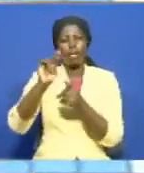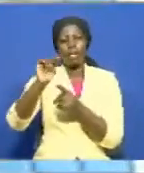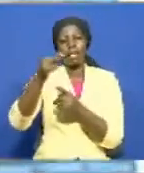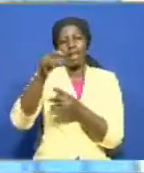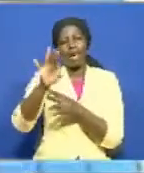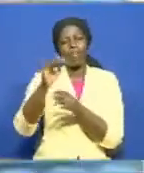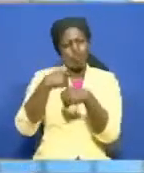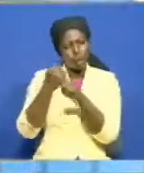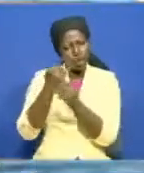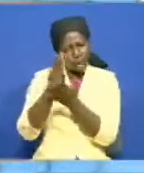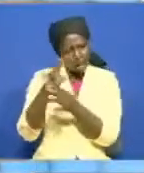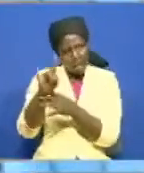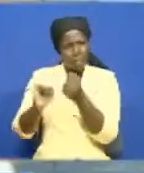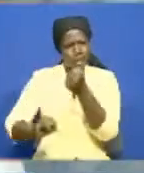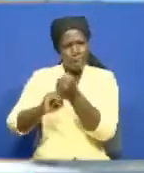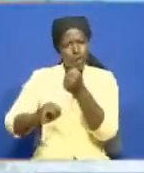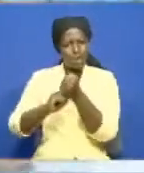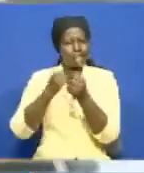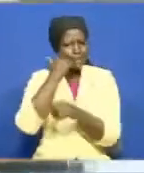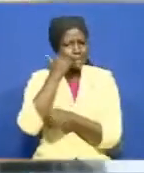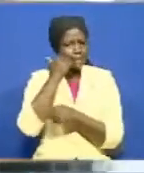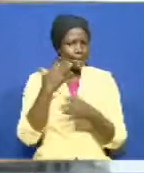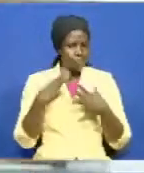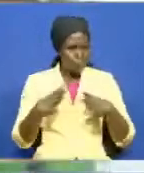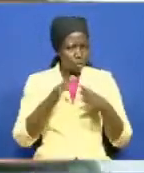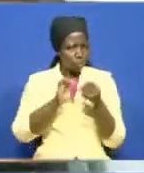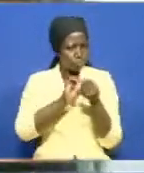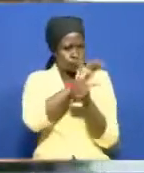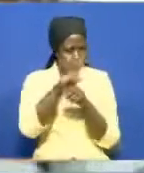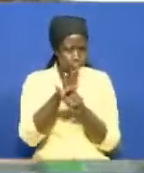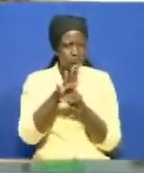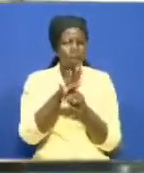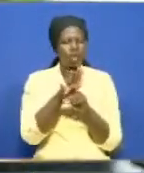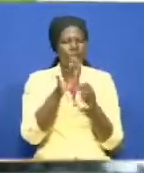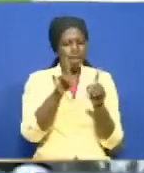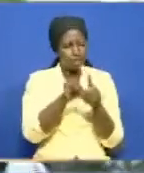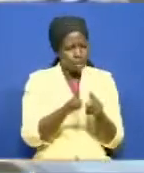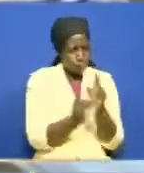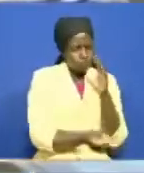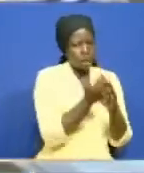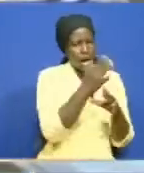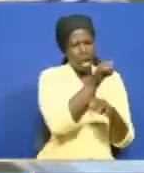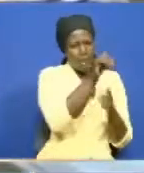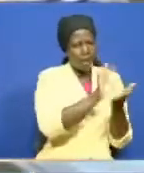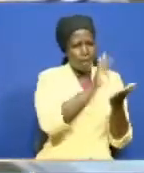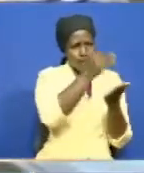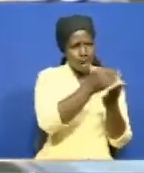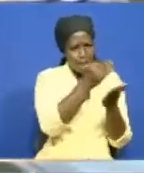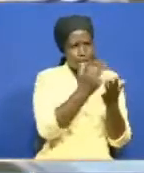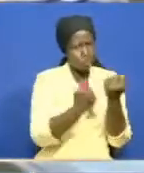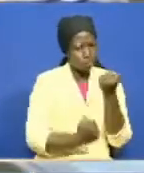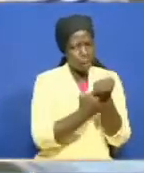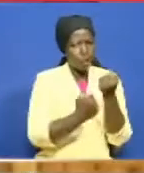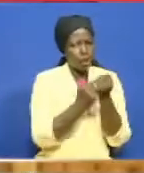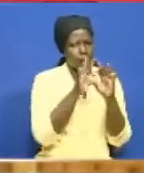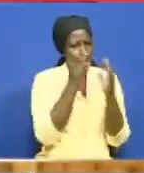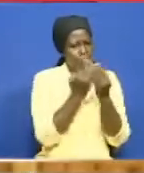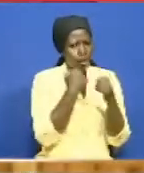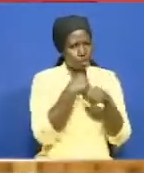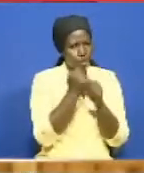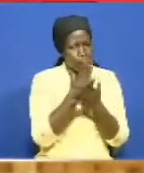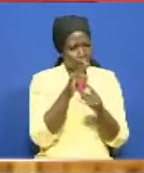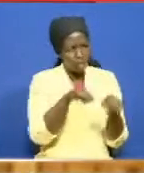caters for COVID-19 patients and set aside another special fund to settle treatment costs to ensure families do not suffer.